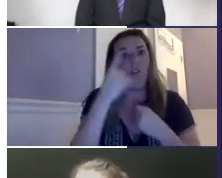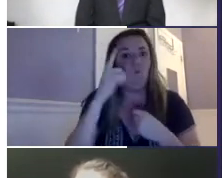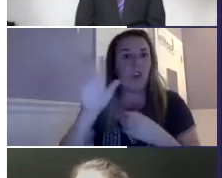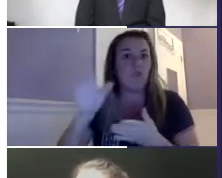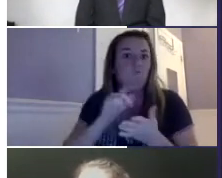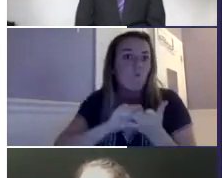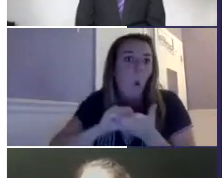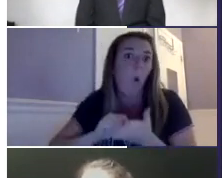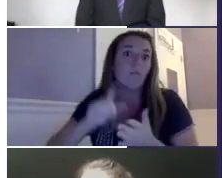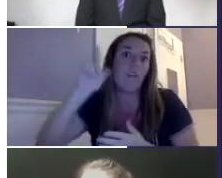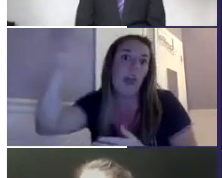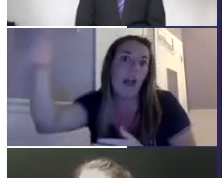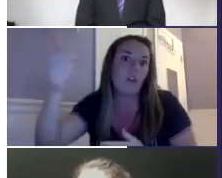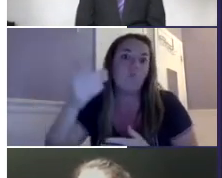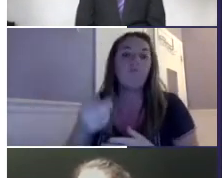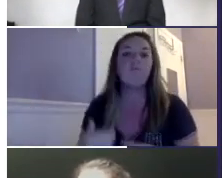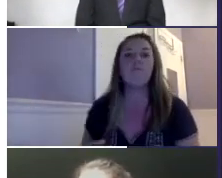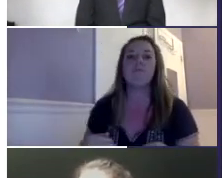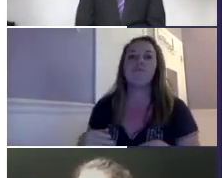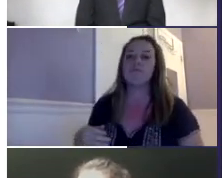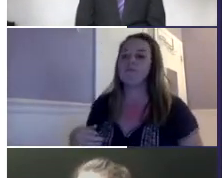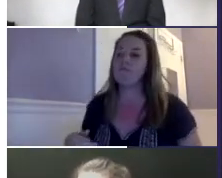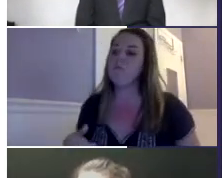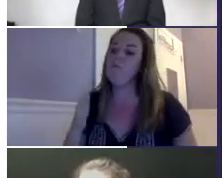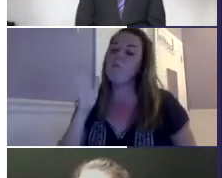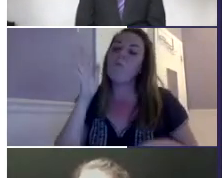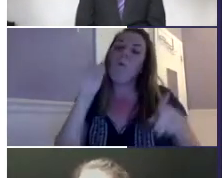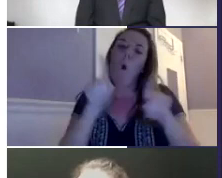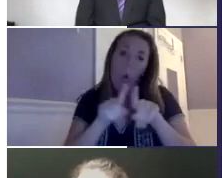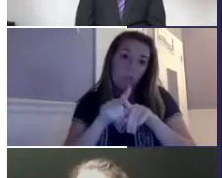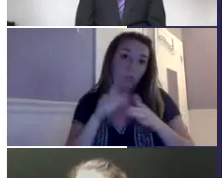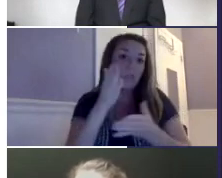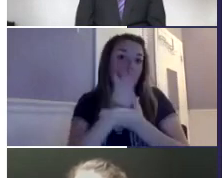nice because some people can save that for later and use it for note taking purposes.